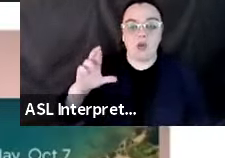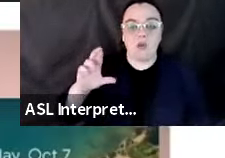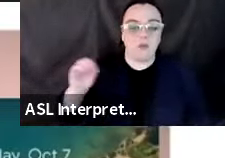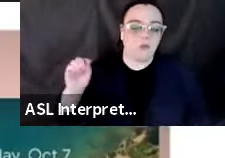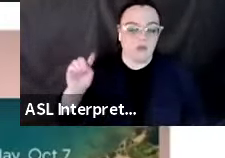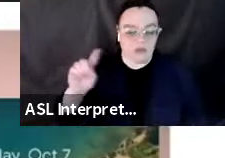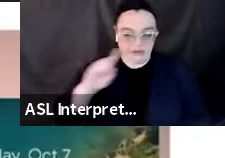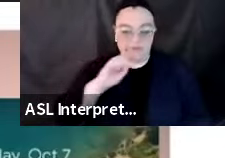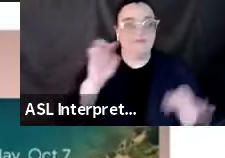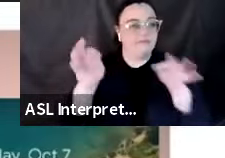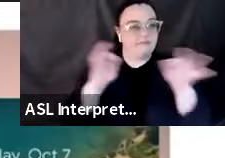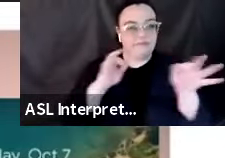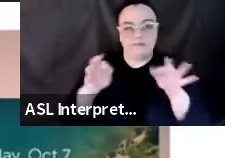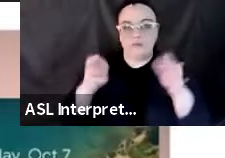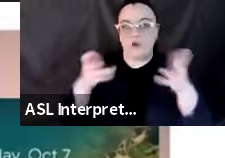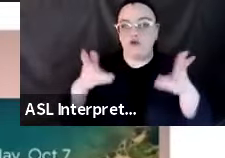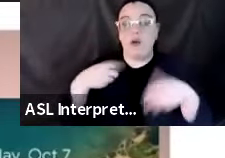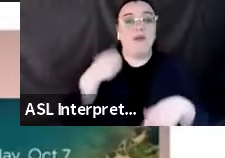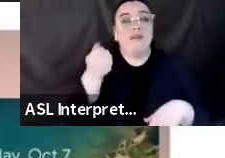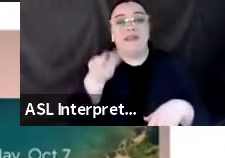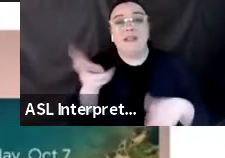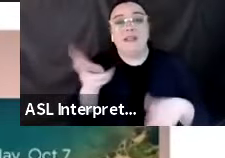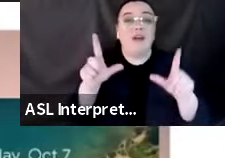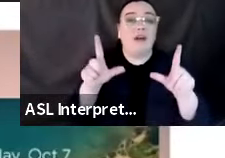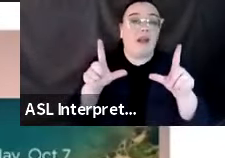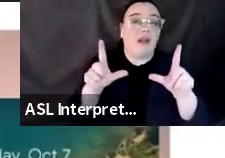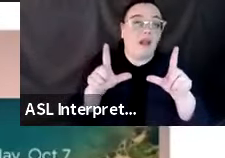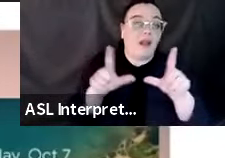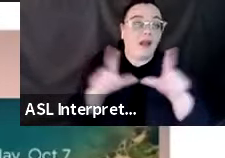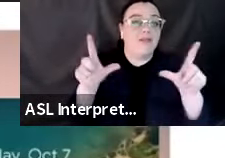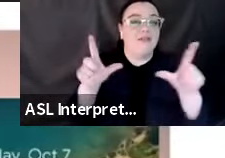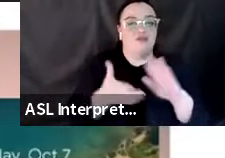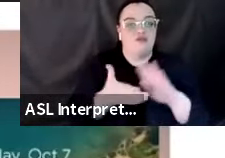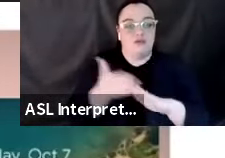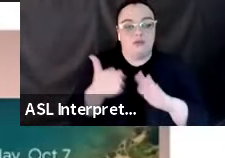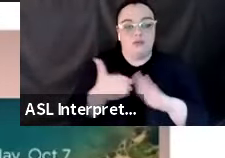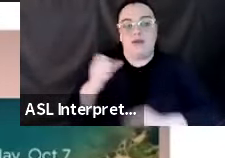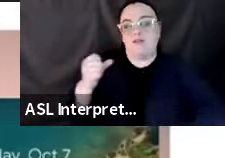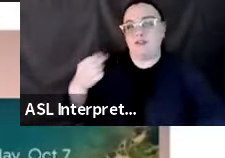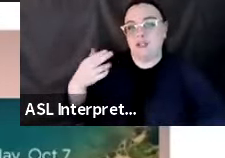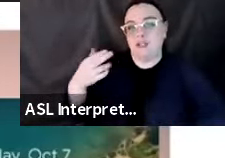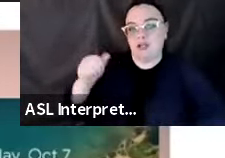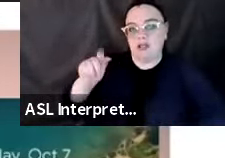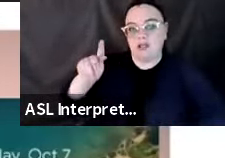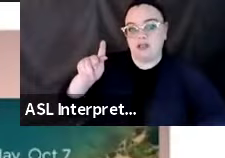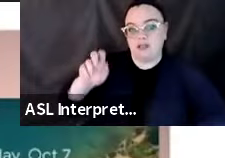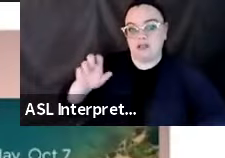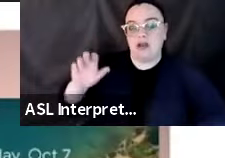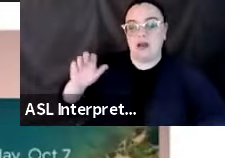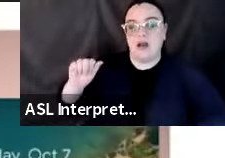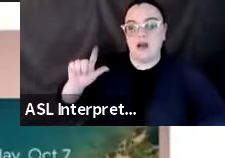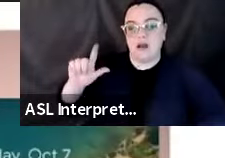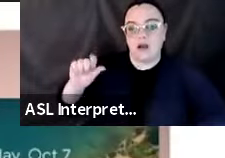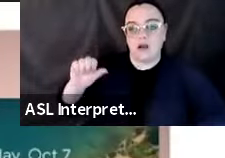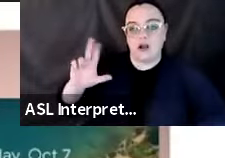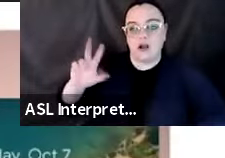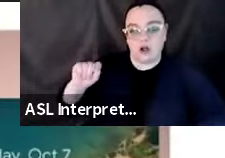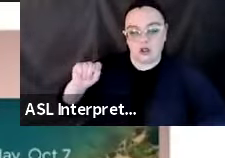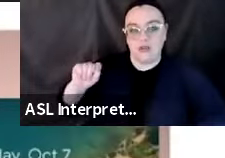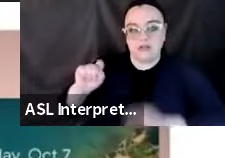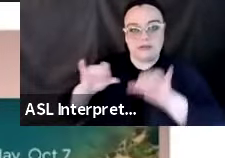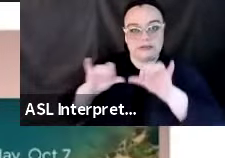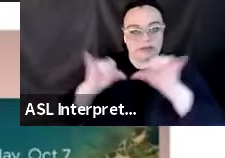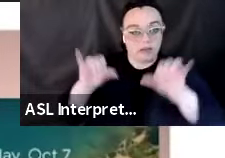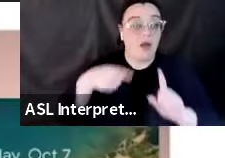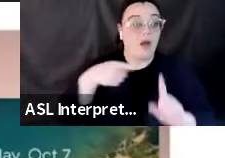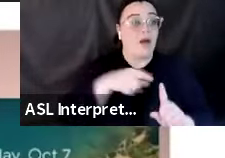several official licensed operators of the ShakeAlert early warning system, and MyShake is just one of them. On phones,